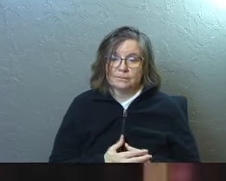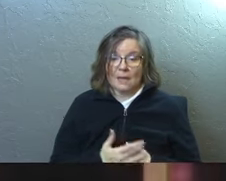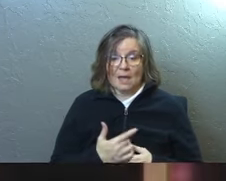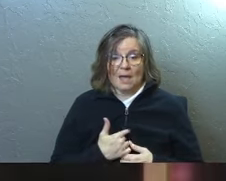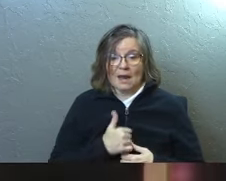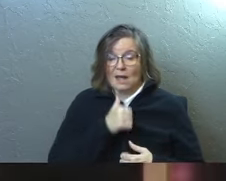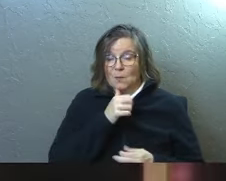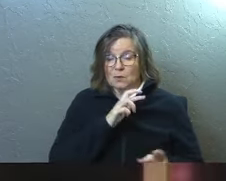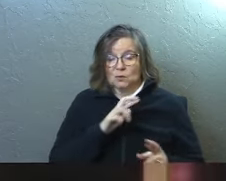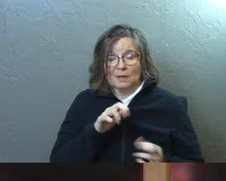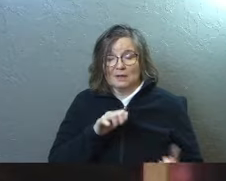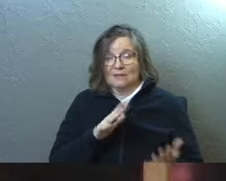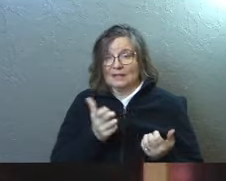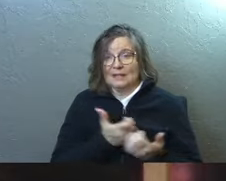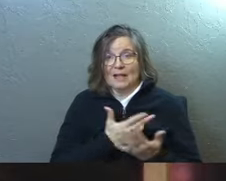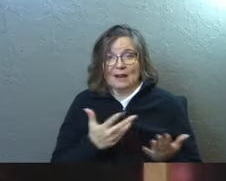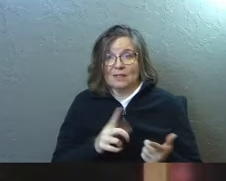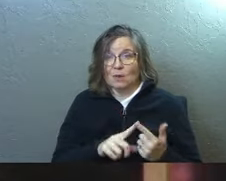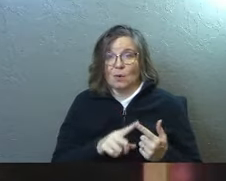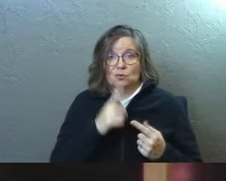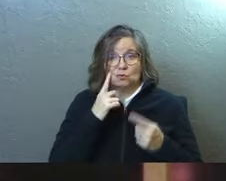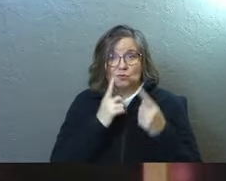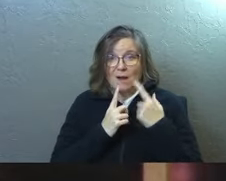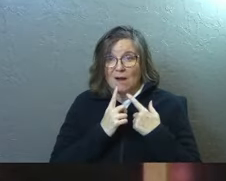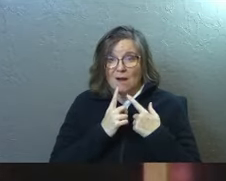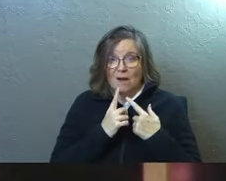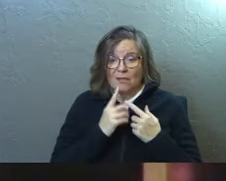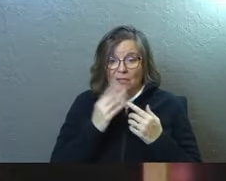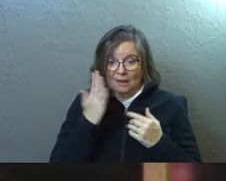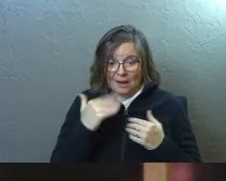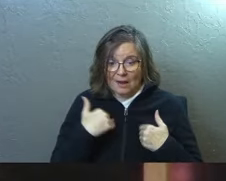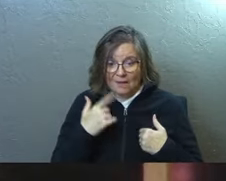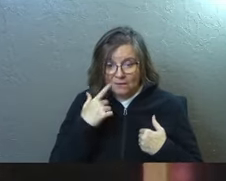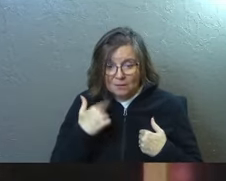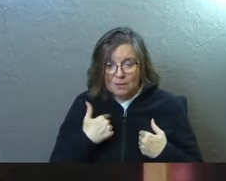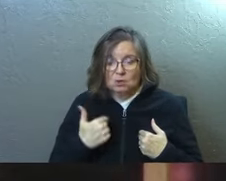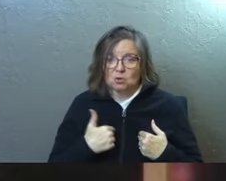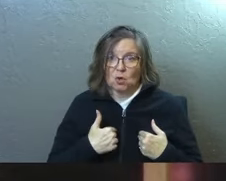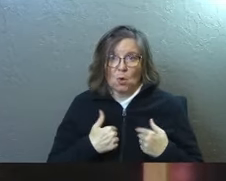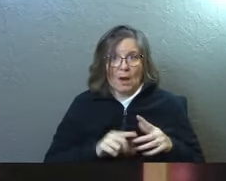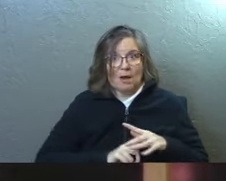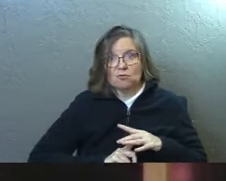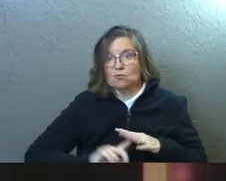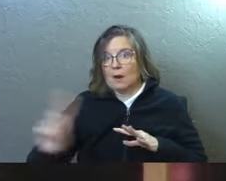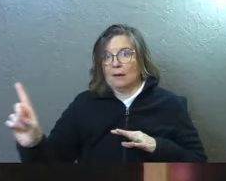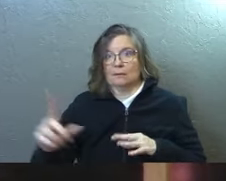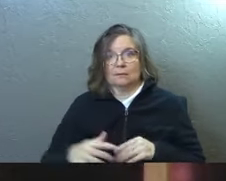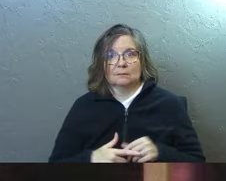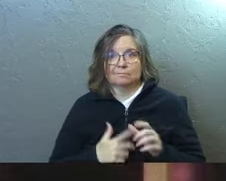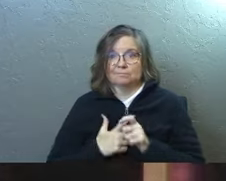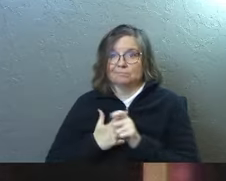And I wasn't ready to face anything or to cry the tears that God had for me. So I ran for it.